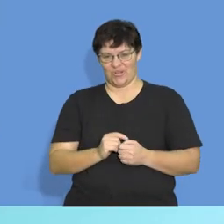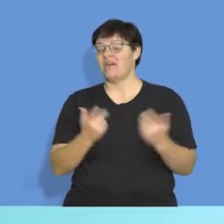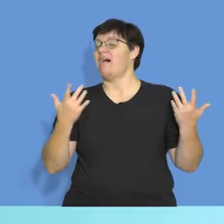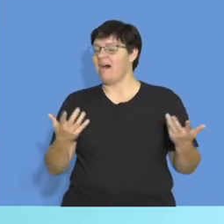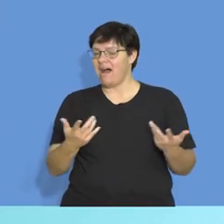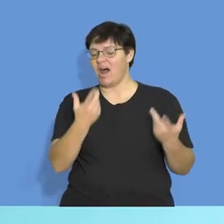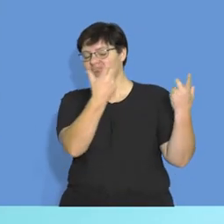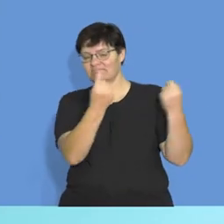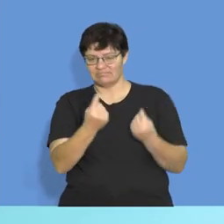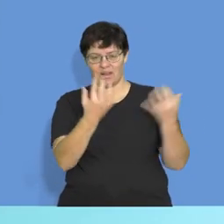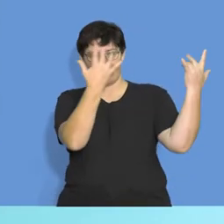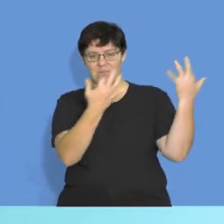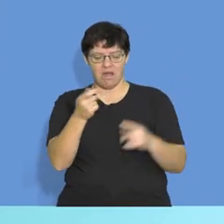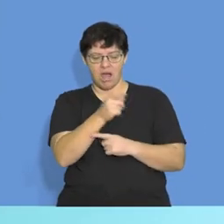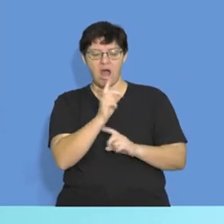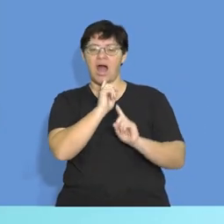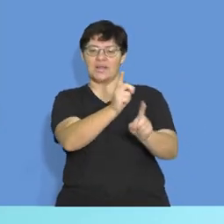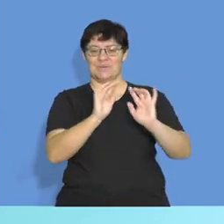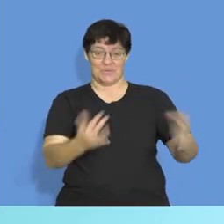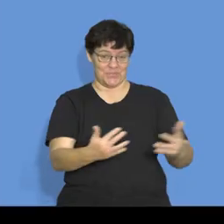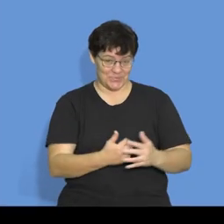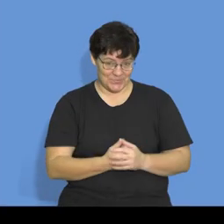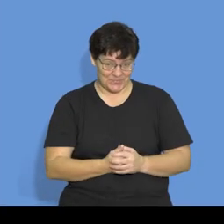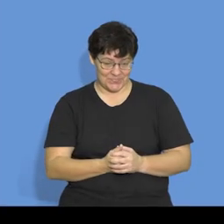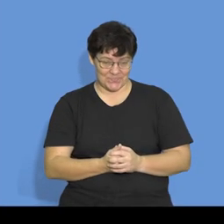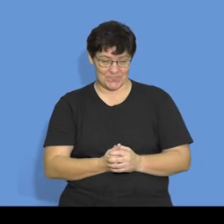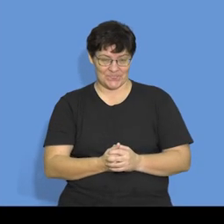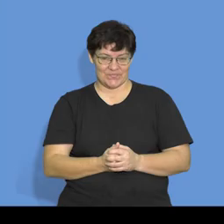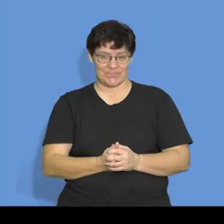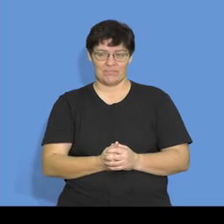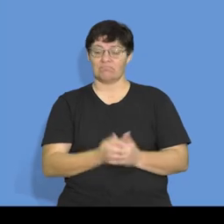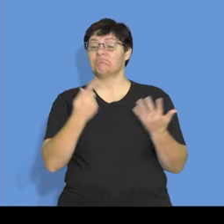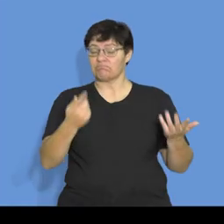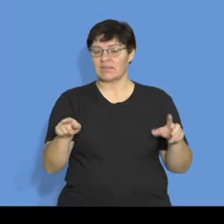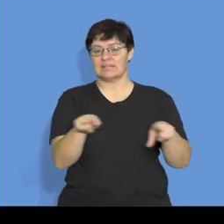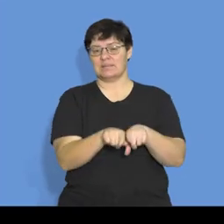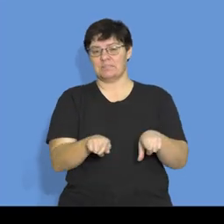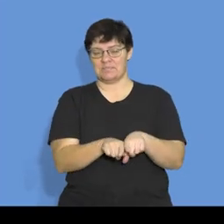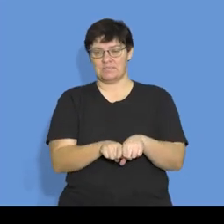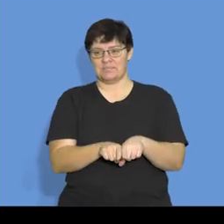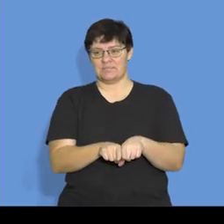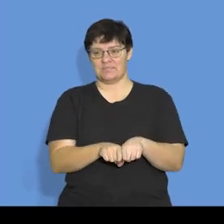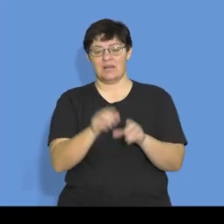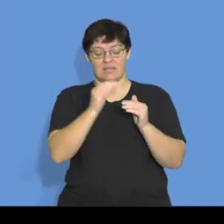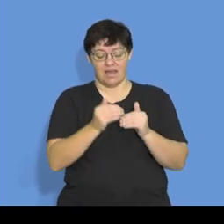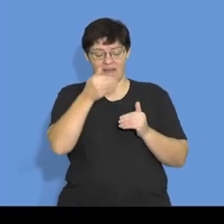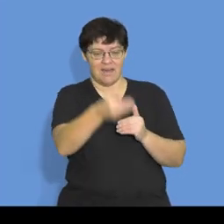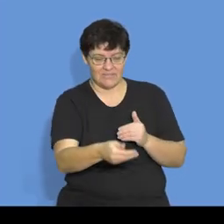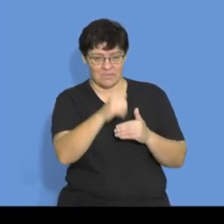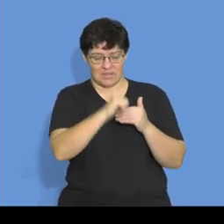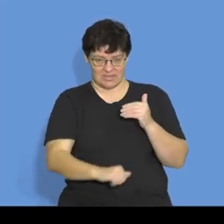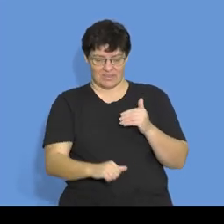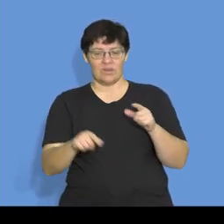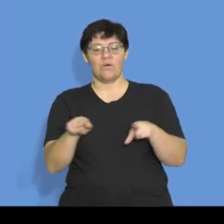doing a question of this nature. Okay. So the same applies to your, the month thereafter is